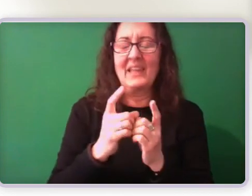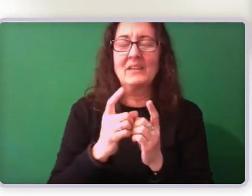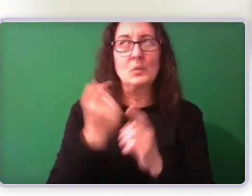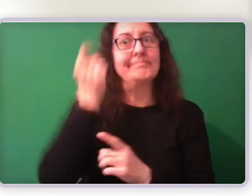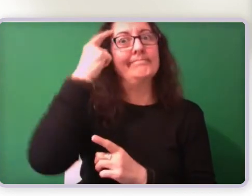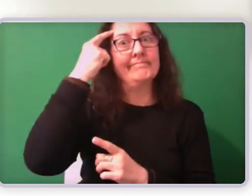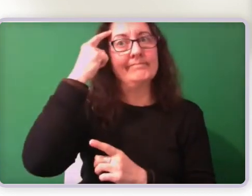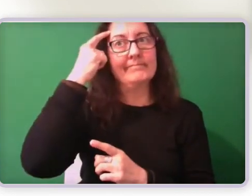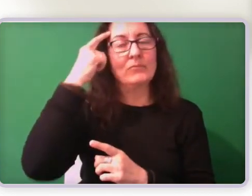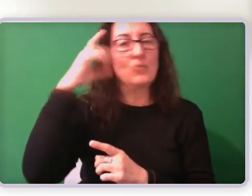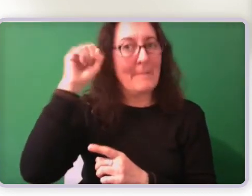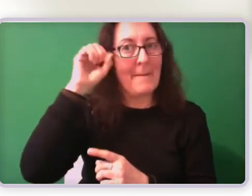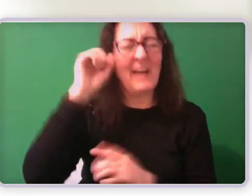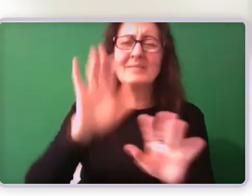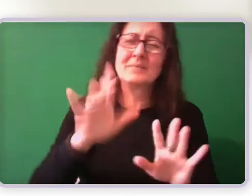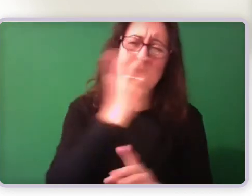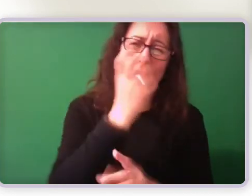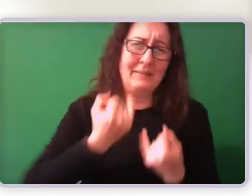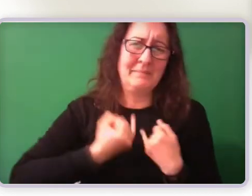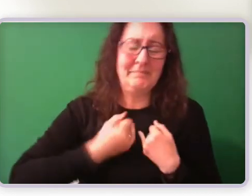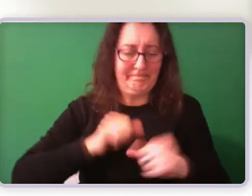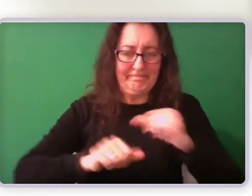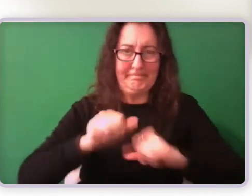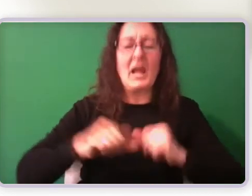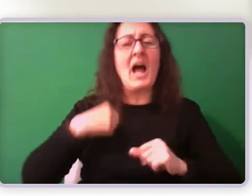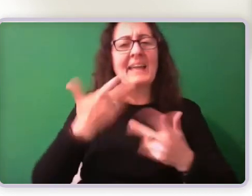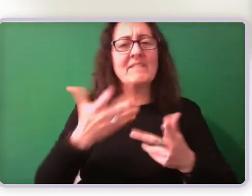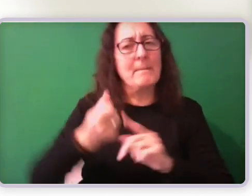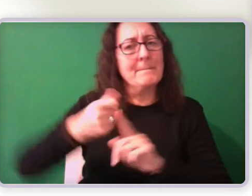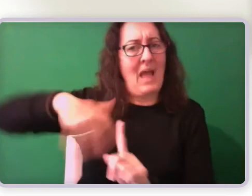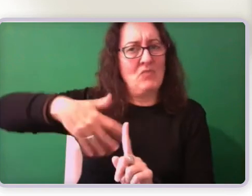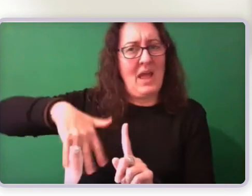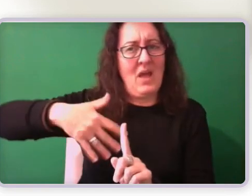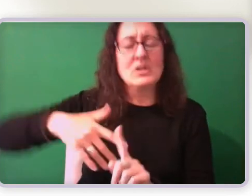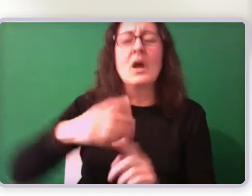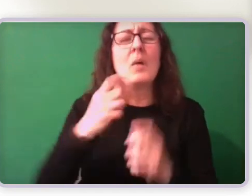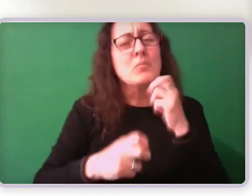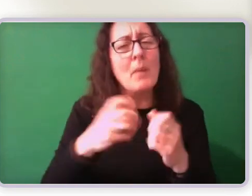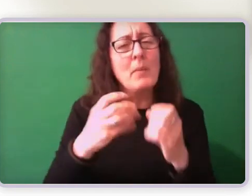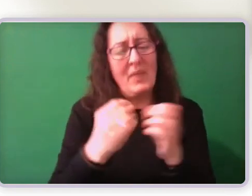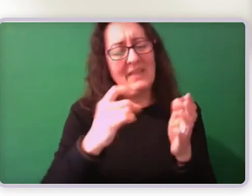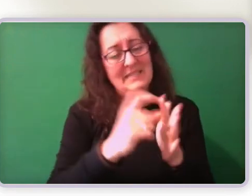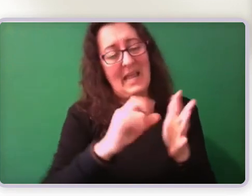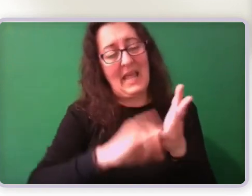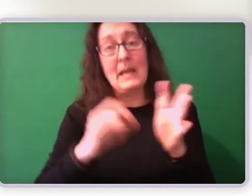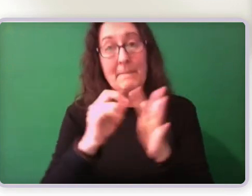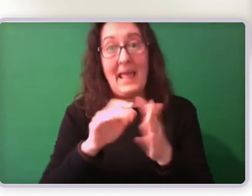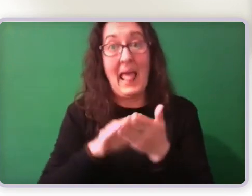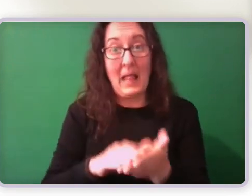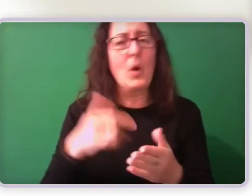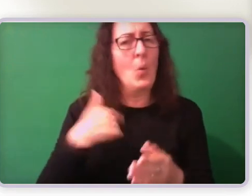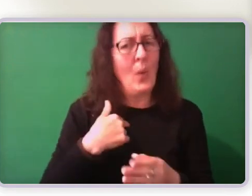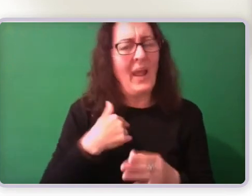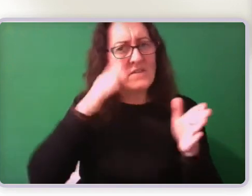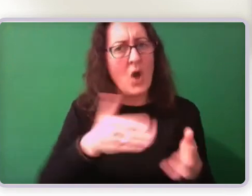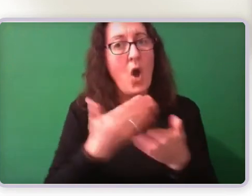The process that we've gone through for DSP help is one that's been using human-centred design and technology. Those were